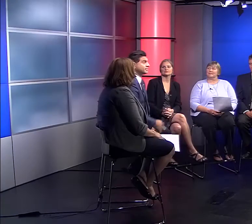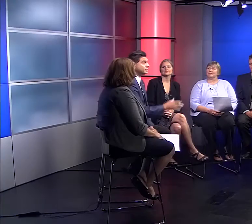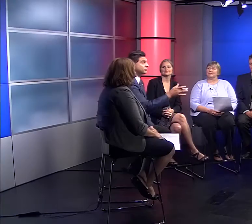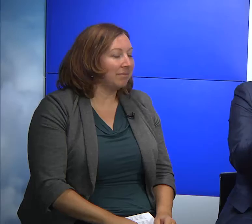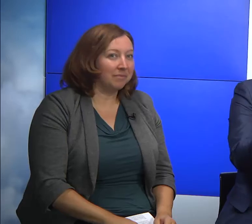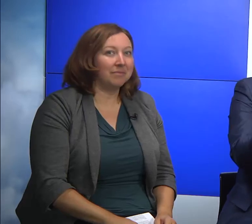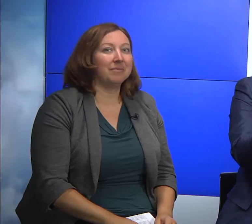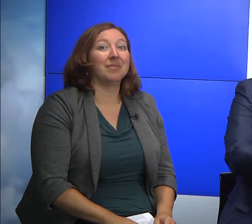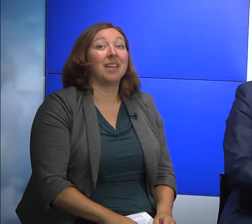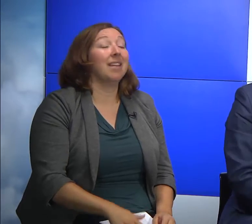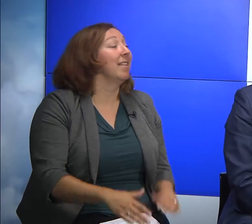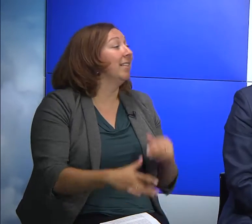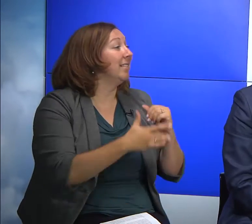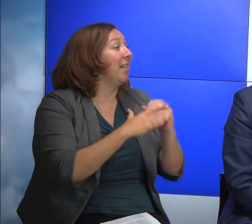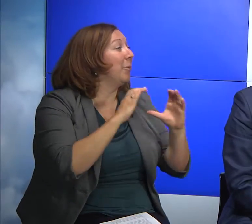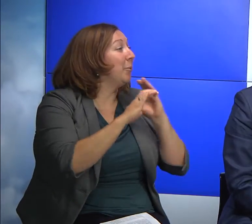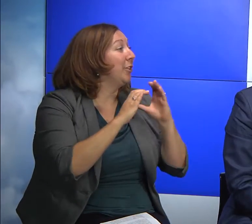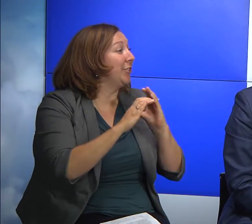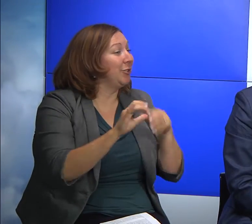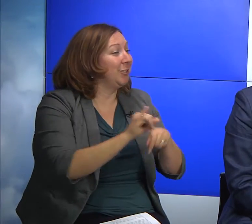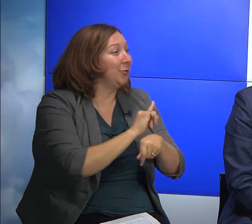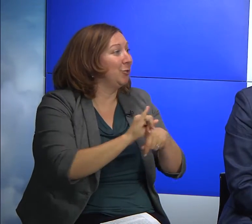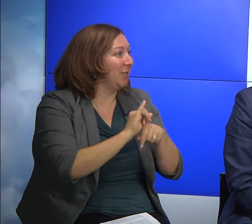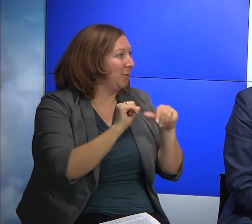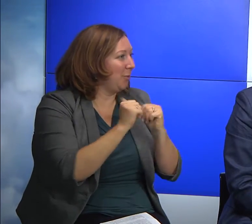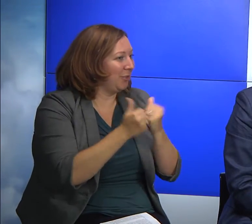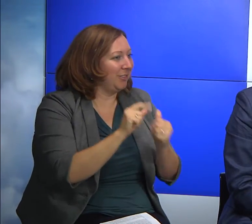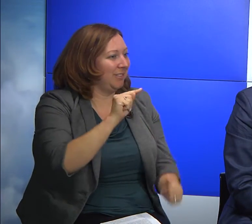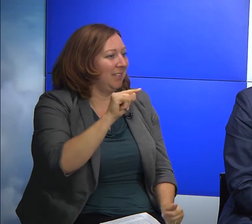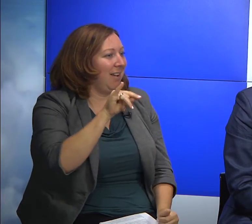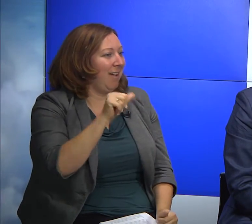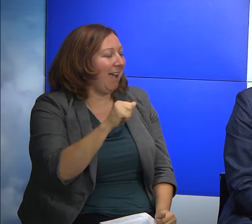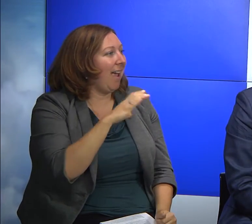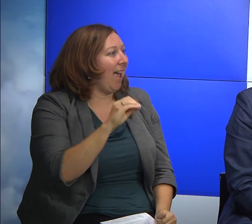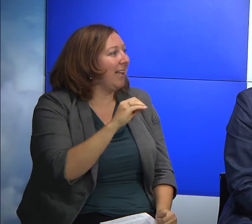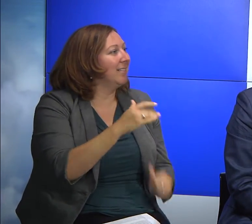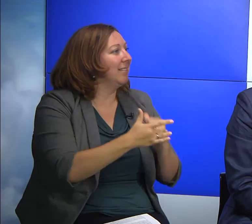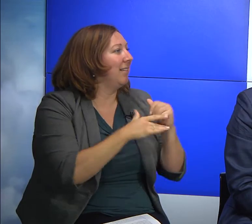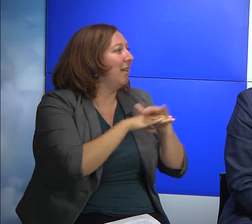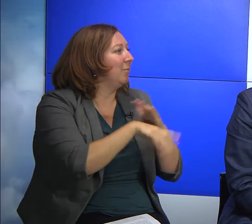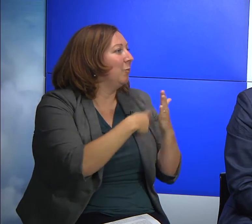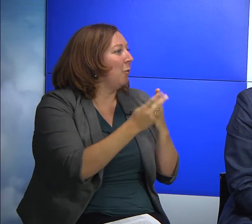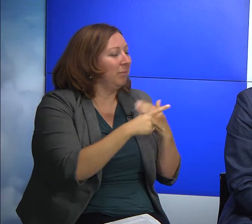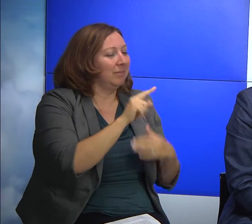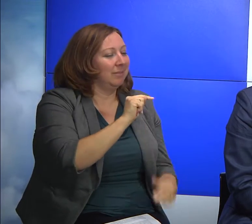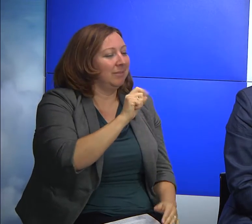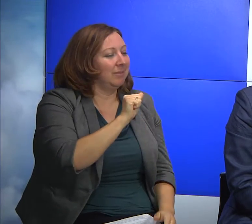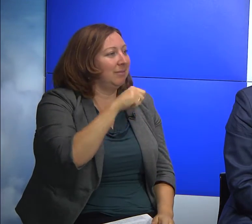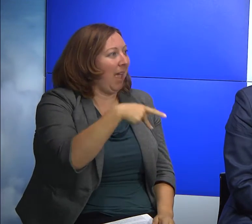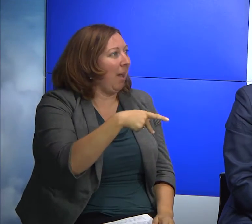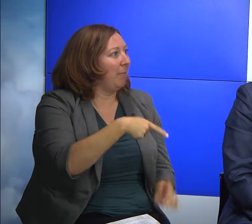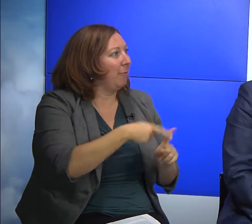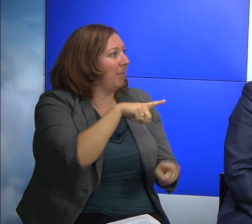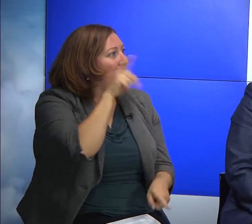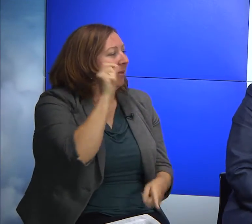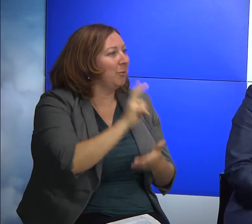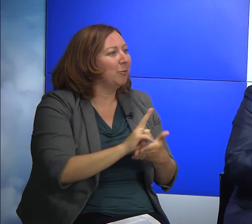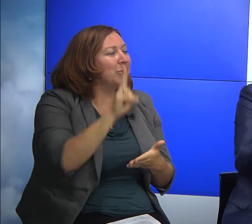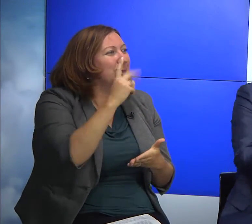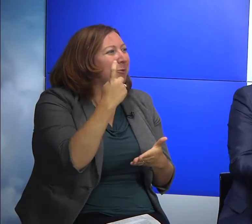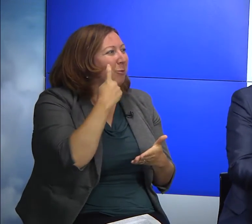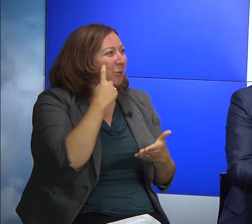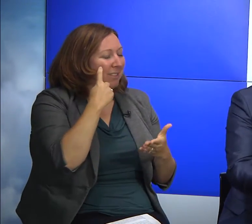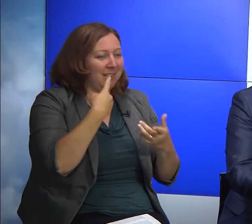And the Telecommunications Industry Association and the Technology Access Program of Gallaudet University recently announced a